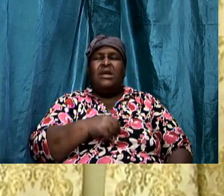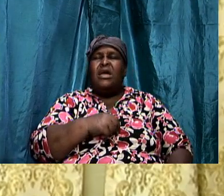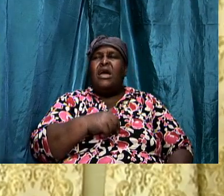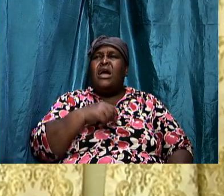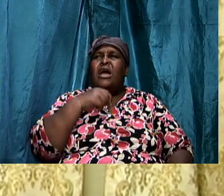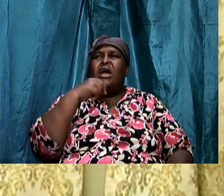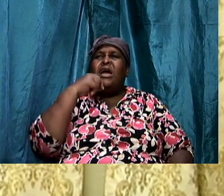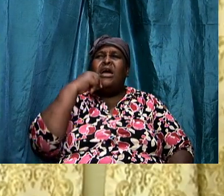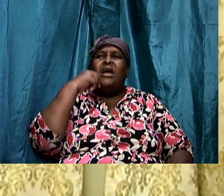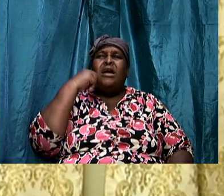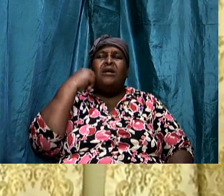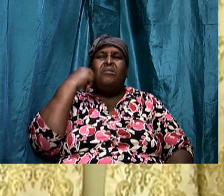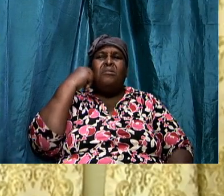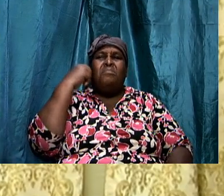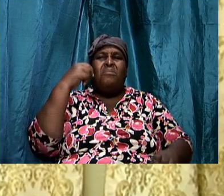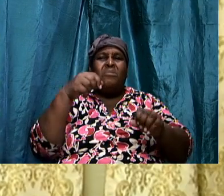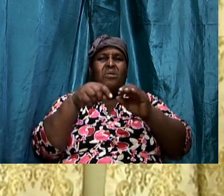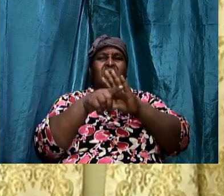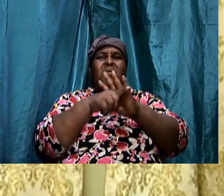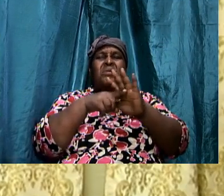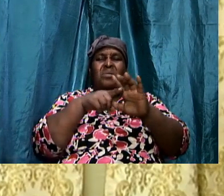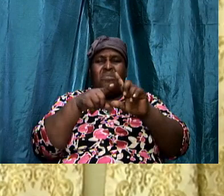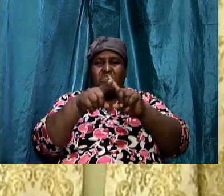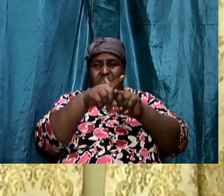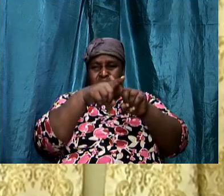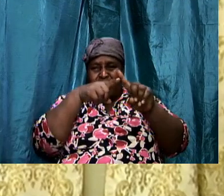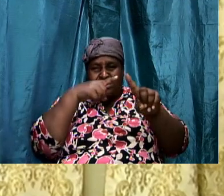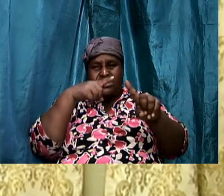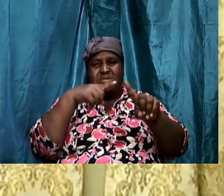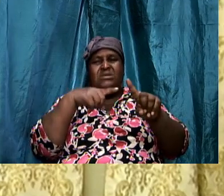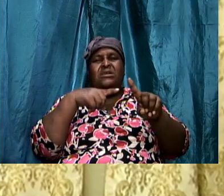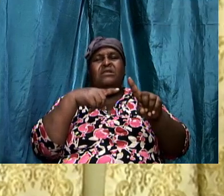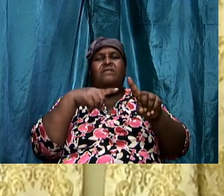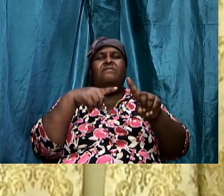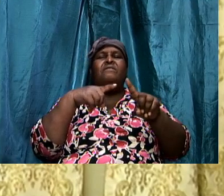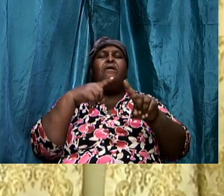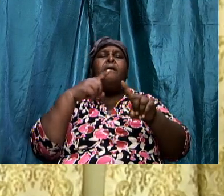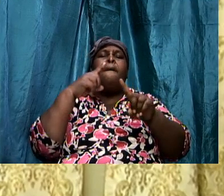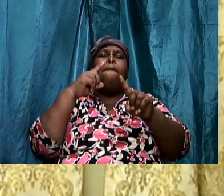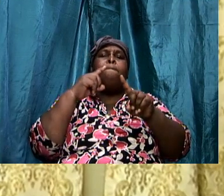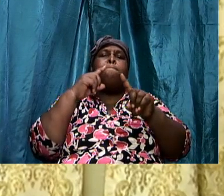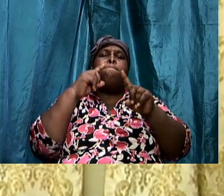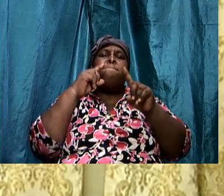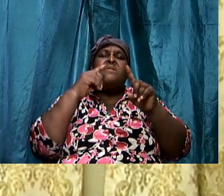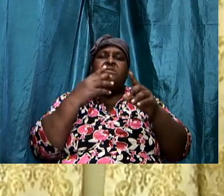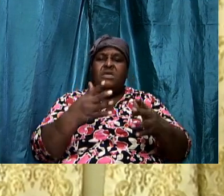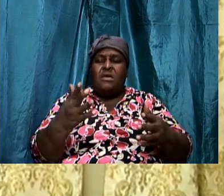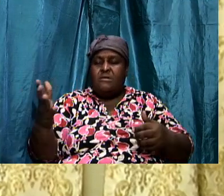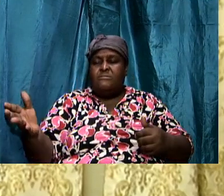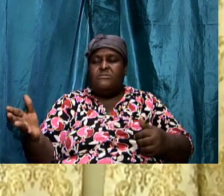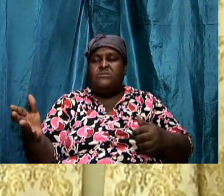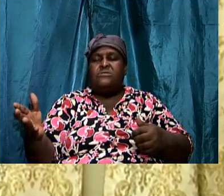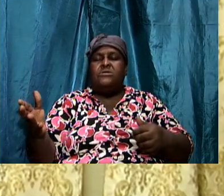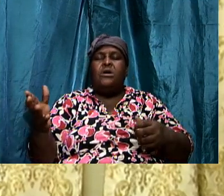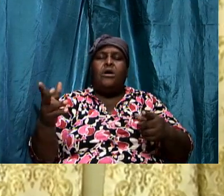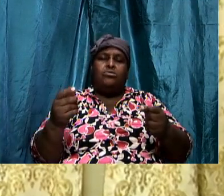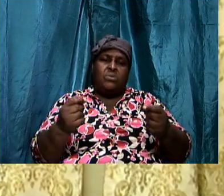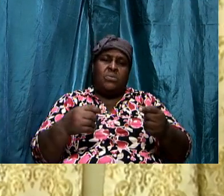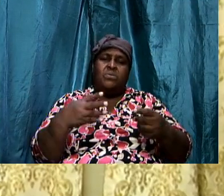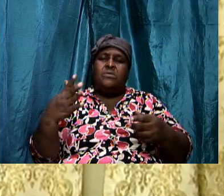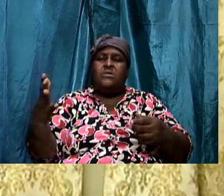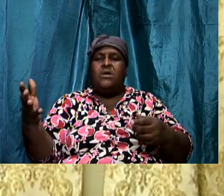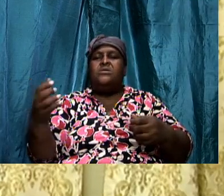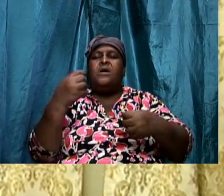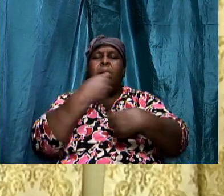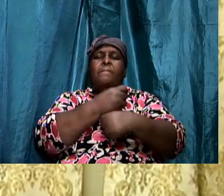make positive moves. We have to do things. To ensure that it